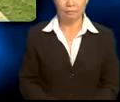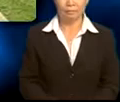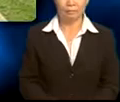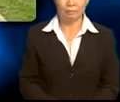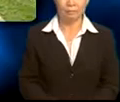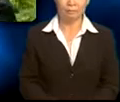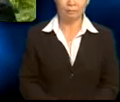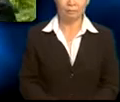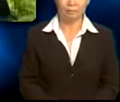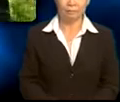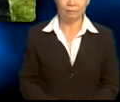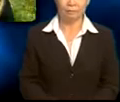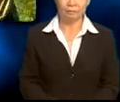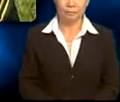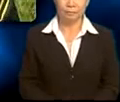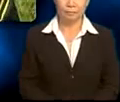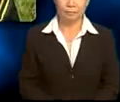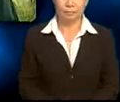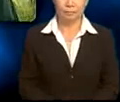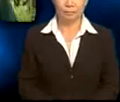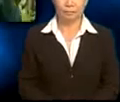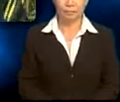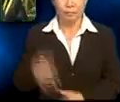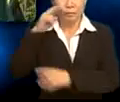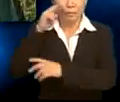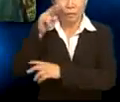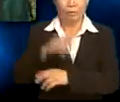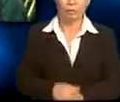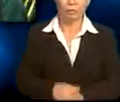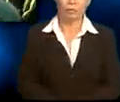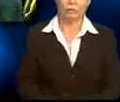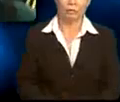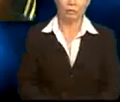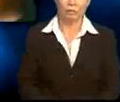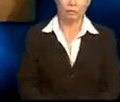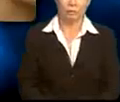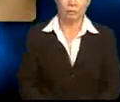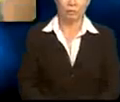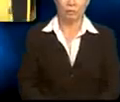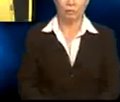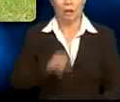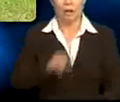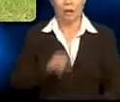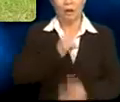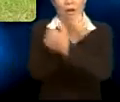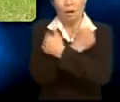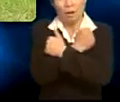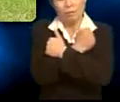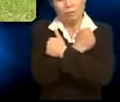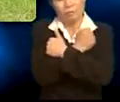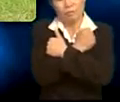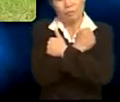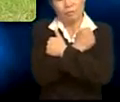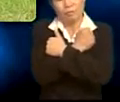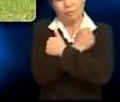Ah, I think I think it's really good. Yes, yes. Happy Watch, Finding Nemo. Oh, yes. I just love Nemo.